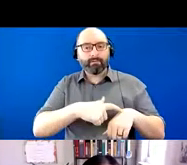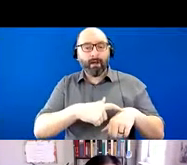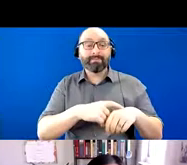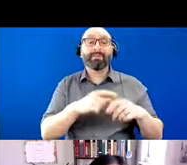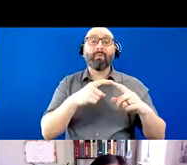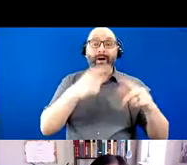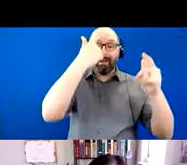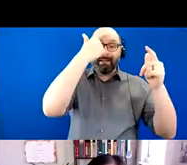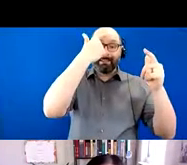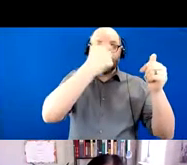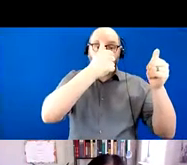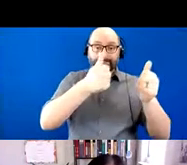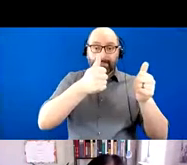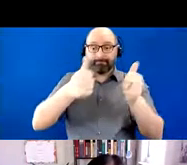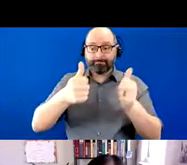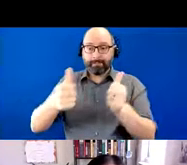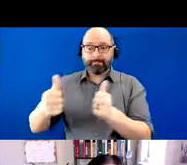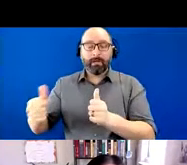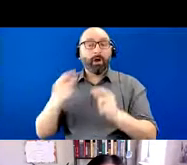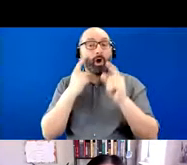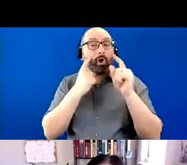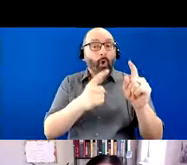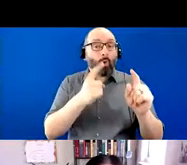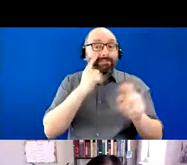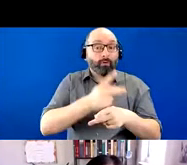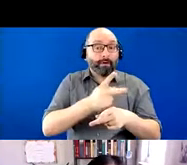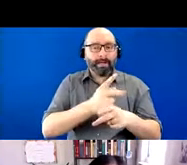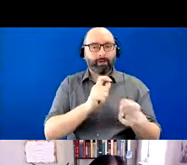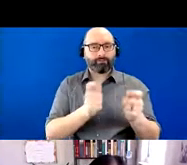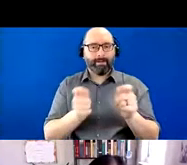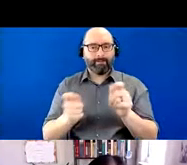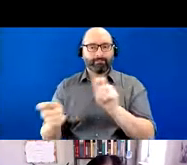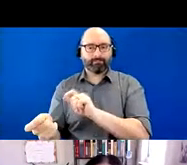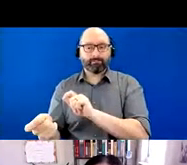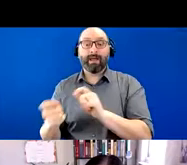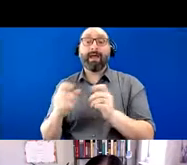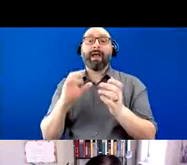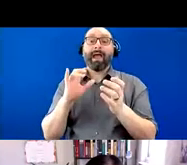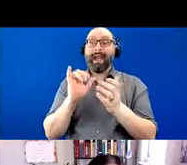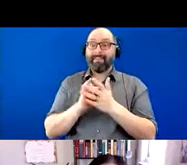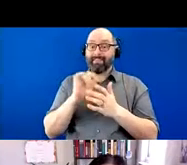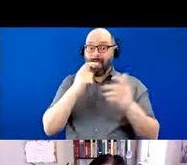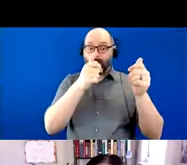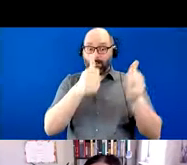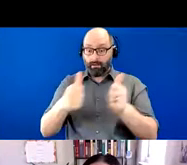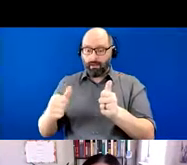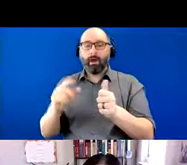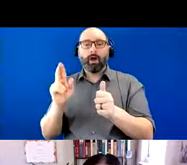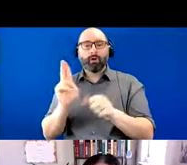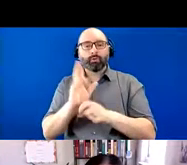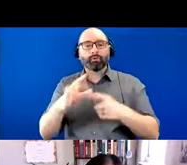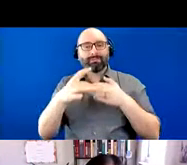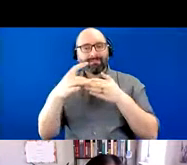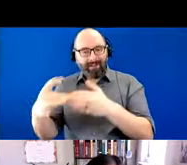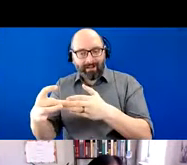the goals of care changes and are used to guide the interventions that are provided by professionals and caregivers